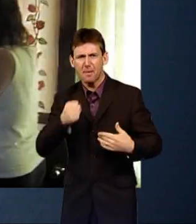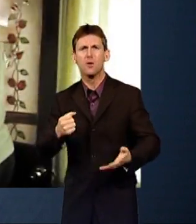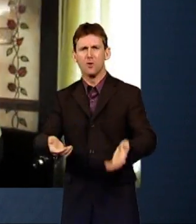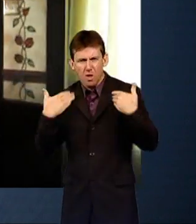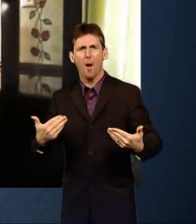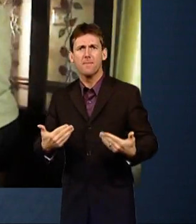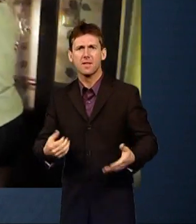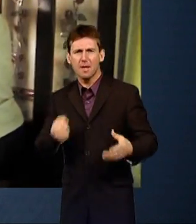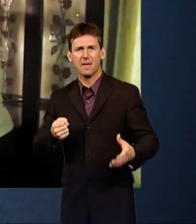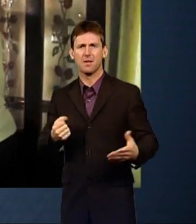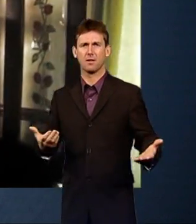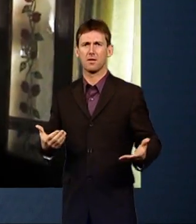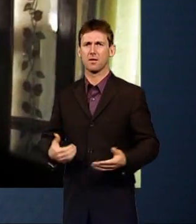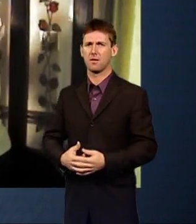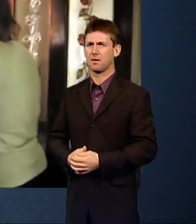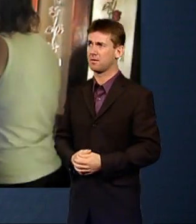off them stairs.